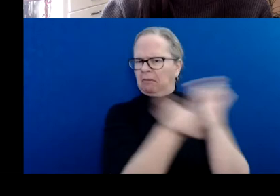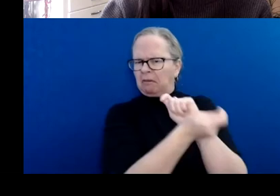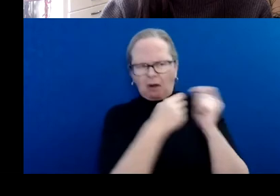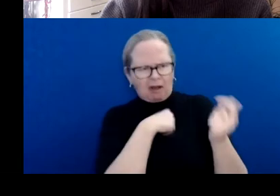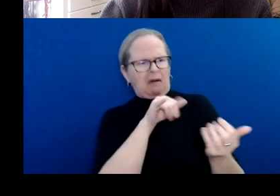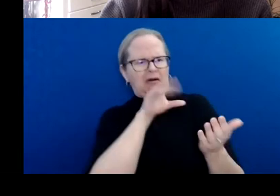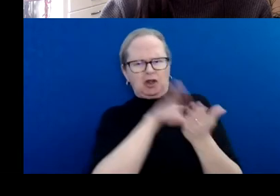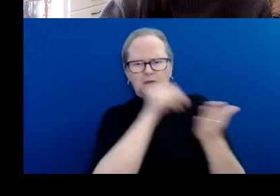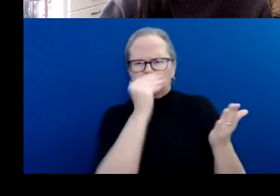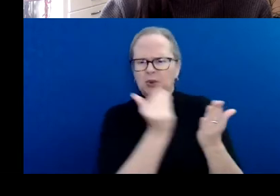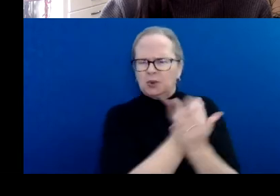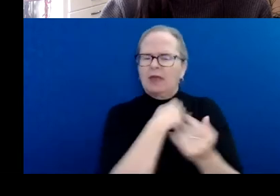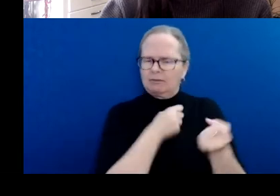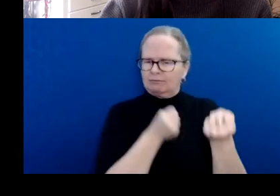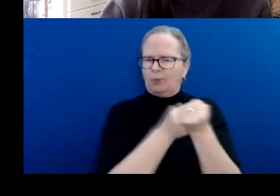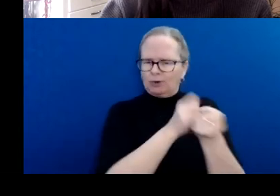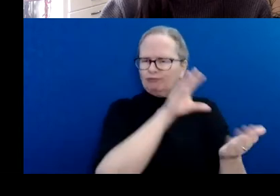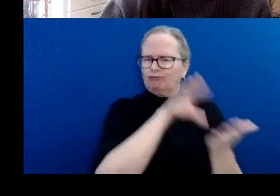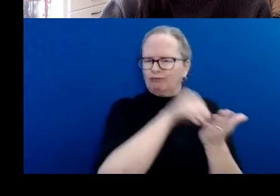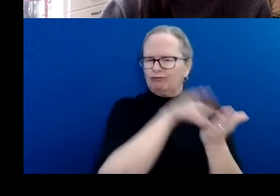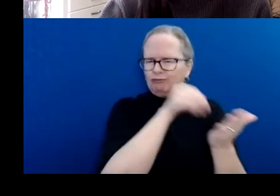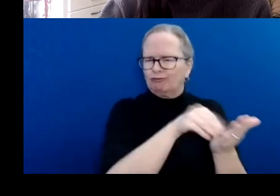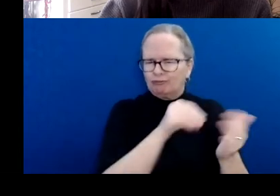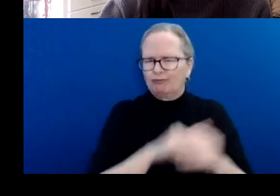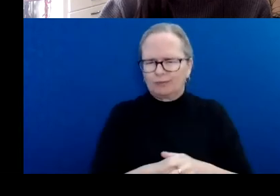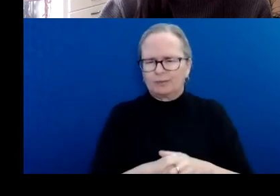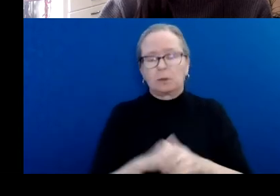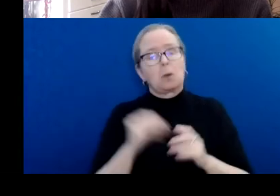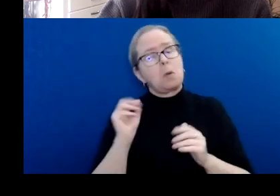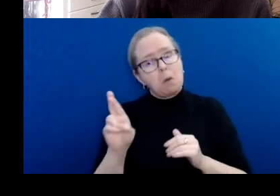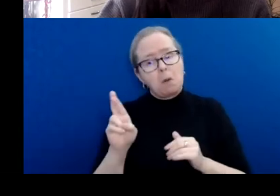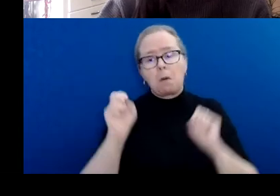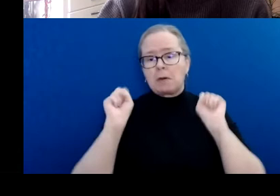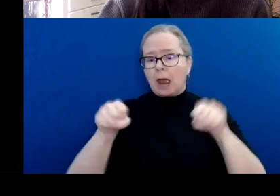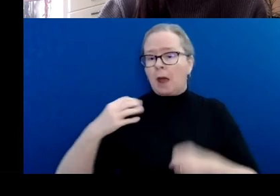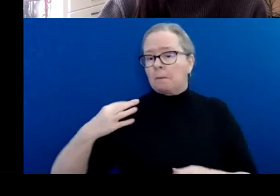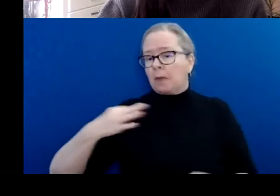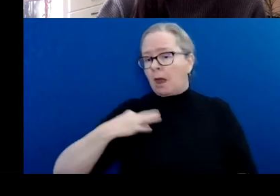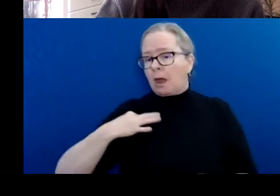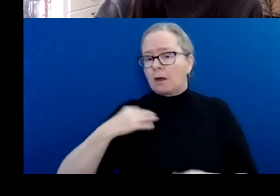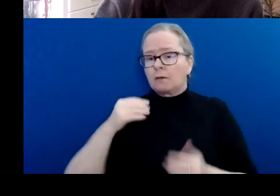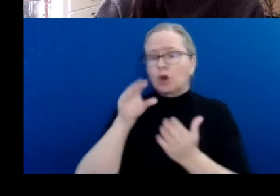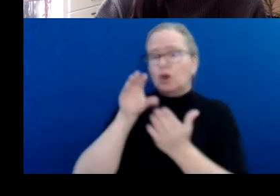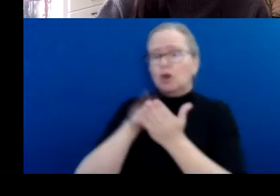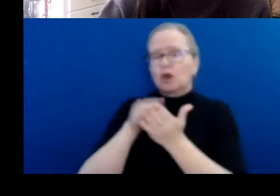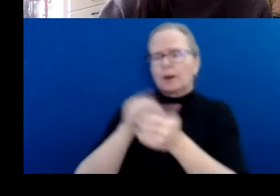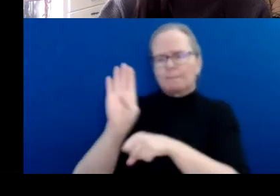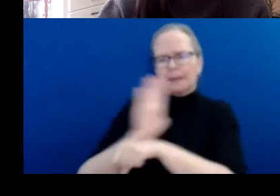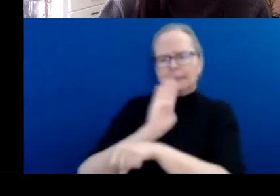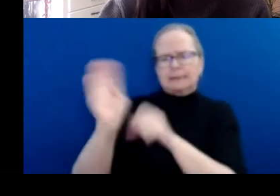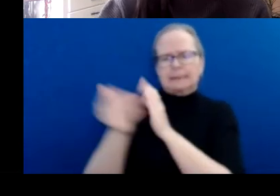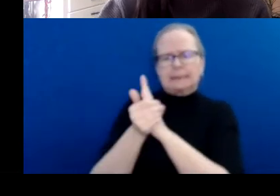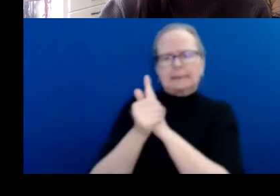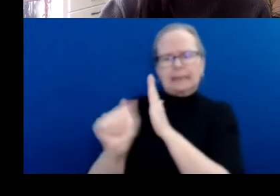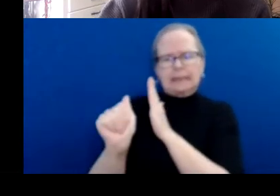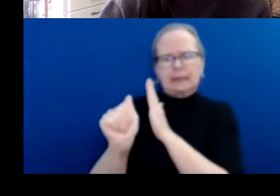You could also apply for business development, including knowledge building in entrepreneurship,